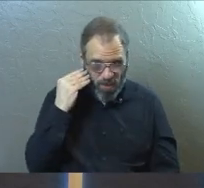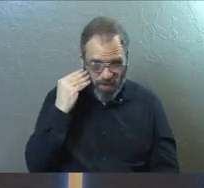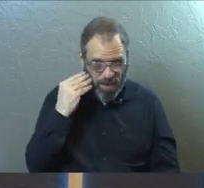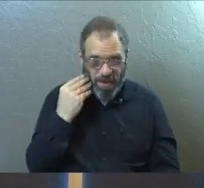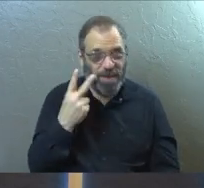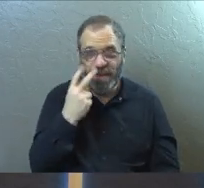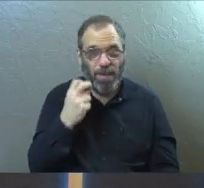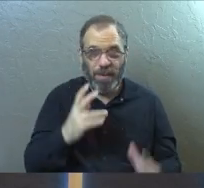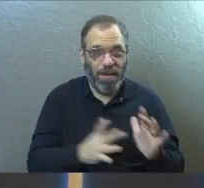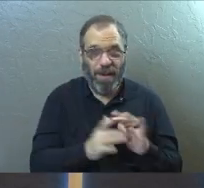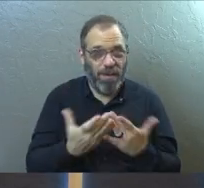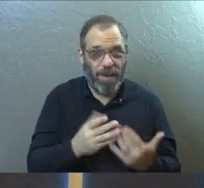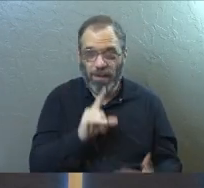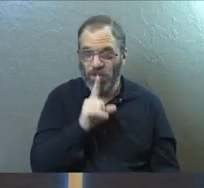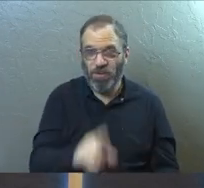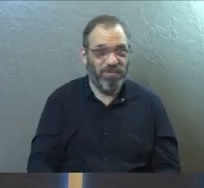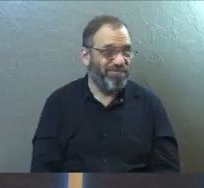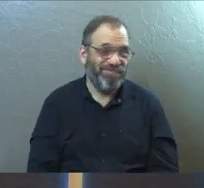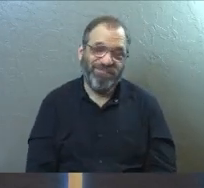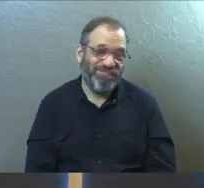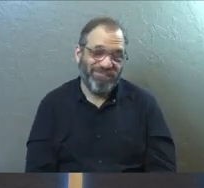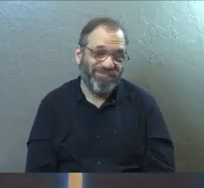now does not believe that the Bible is true.